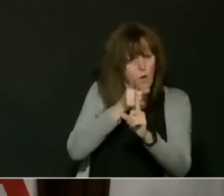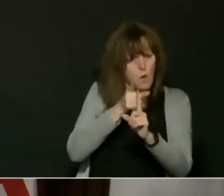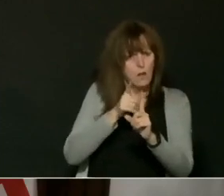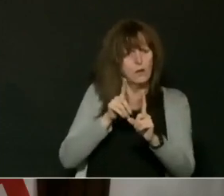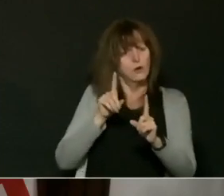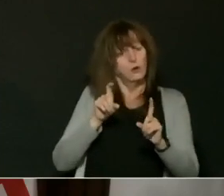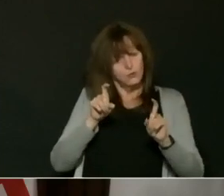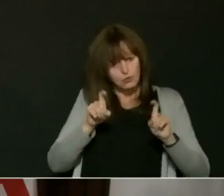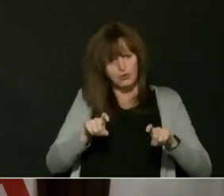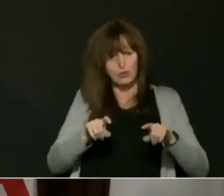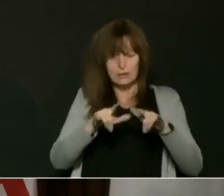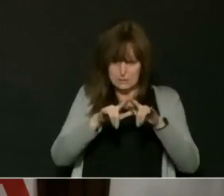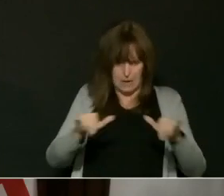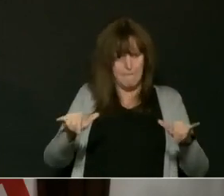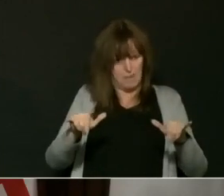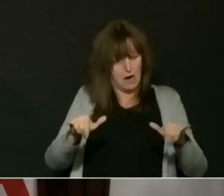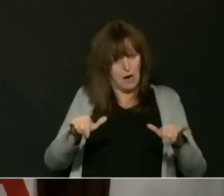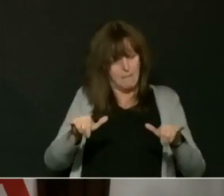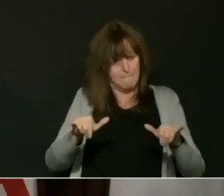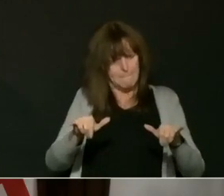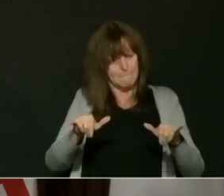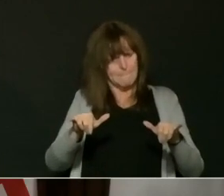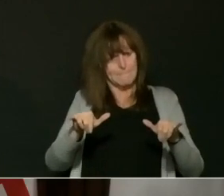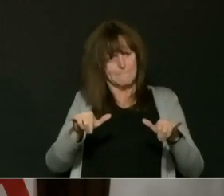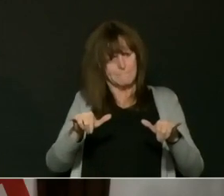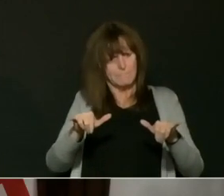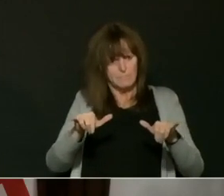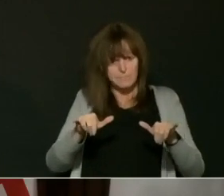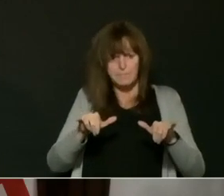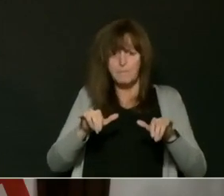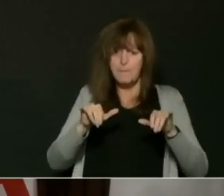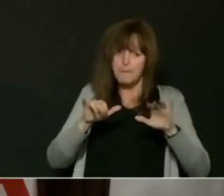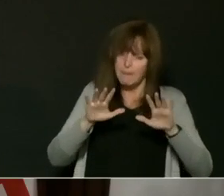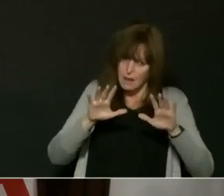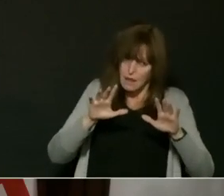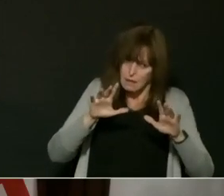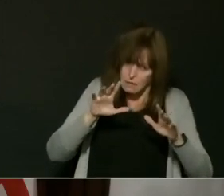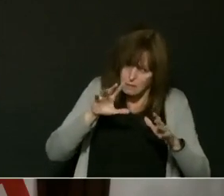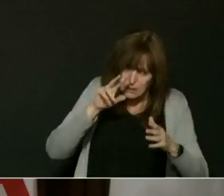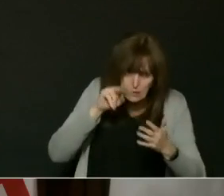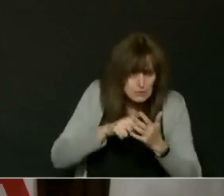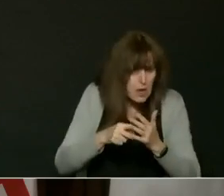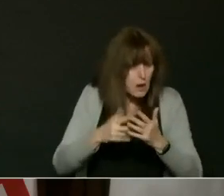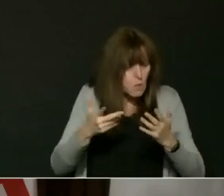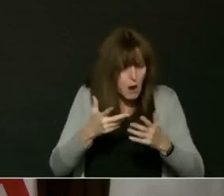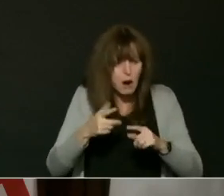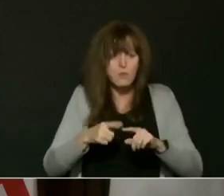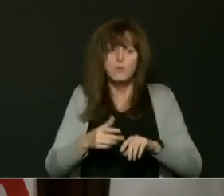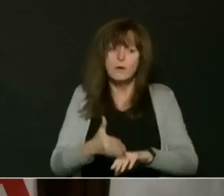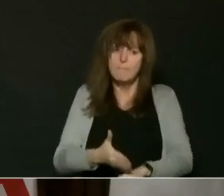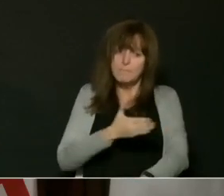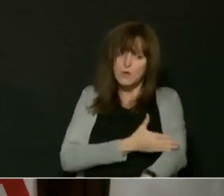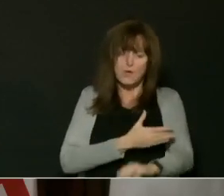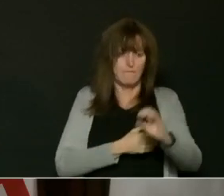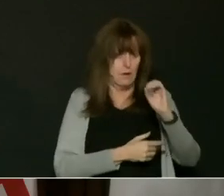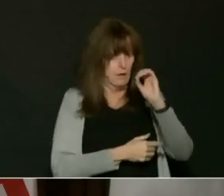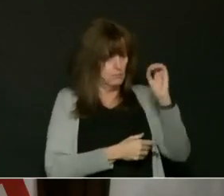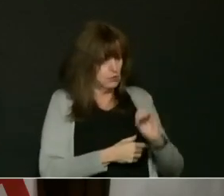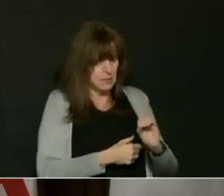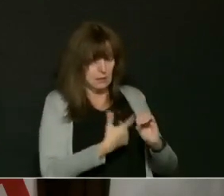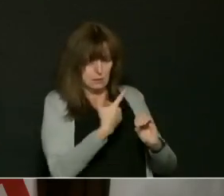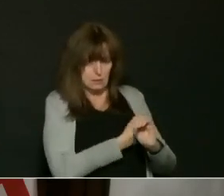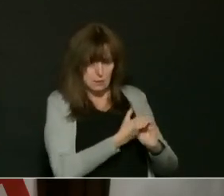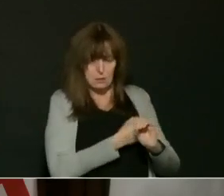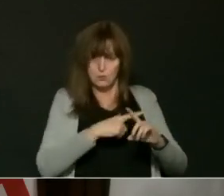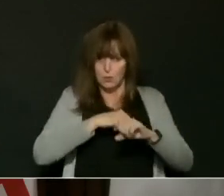intended purpose was to improve immunization to further protect Ontarians. I thank all Ontarians that have come forward to get